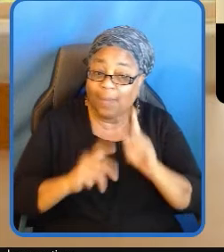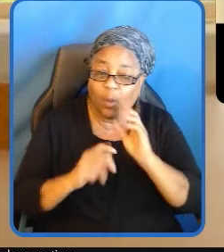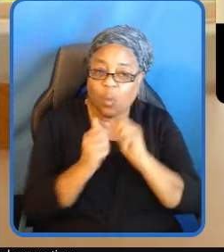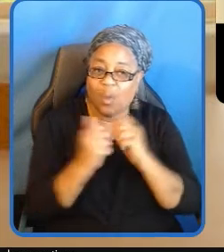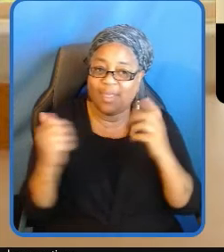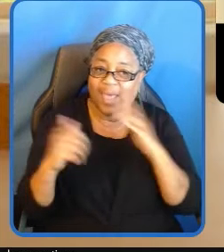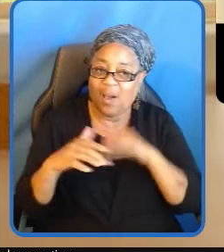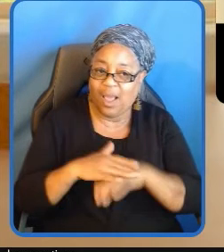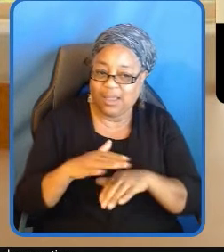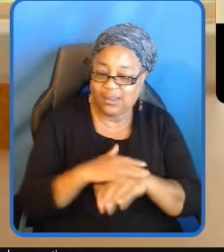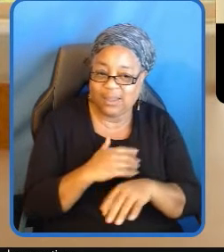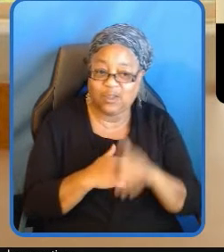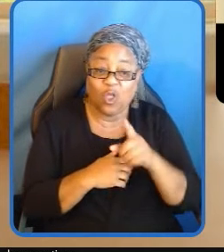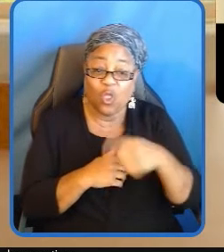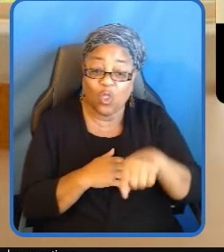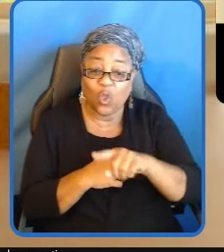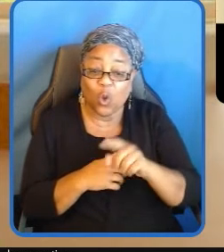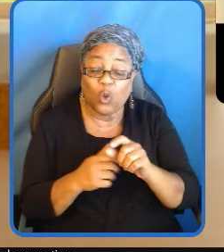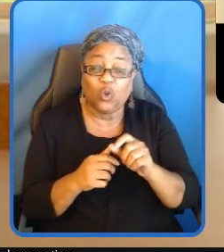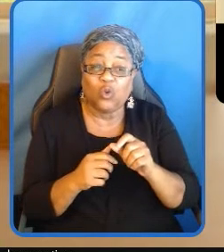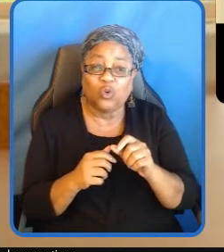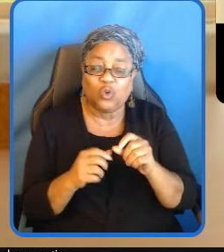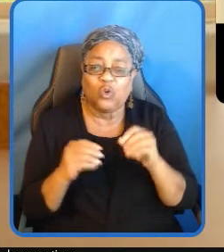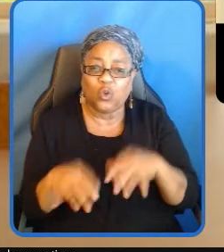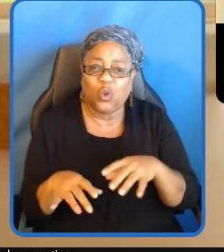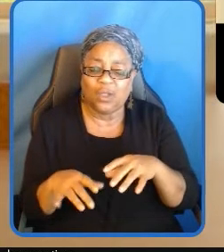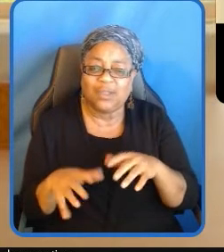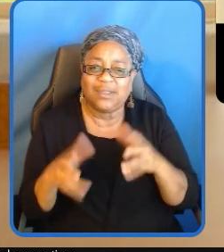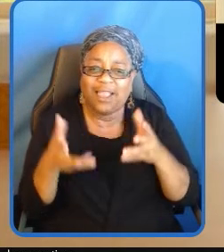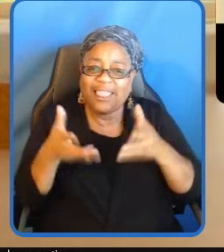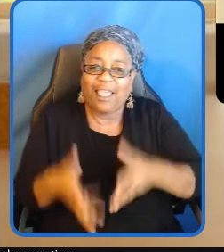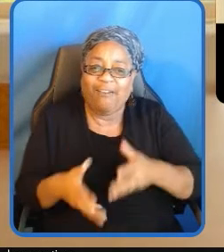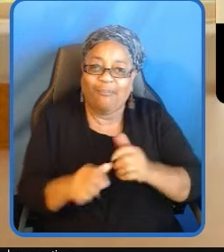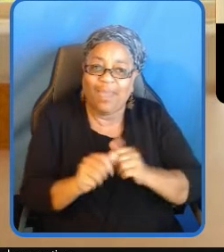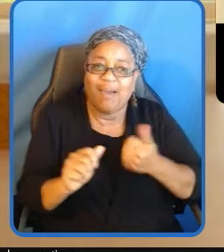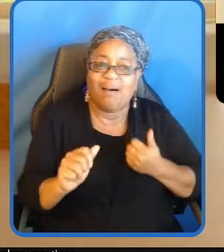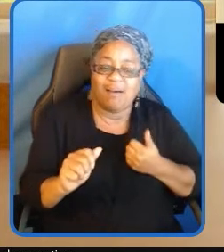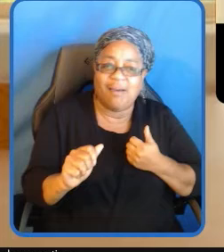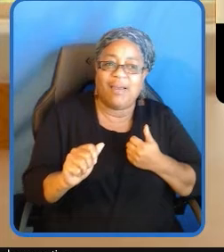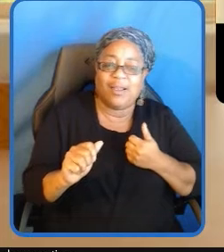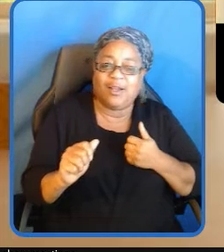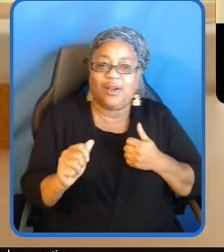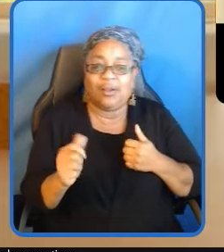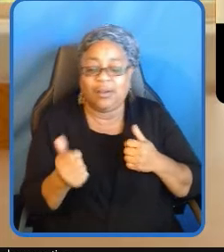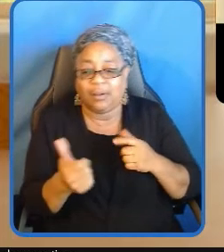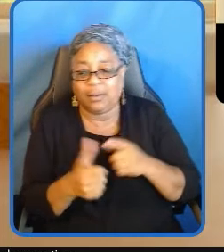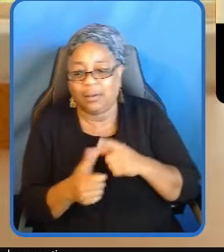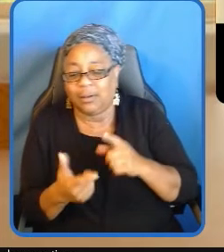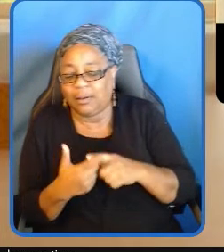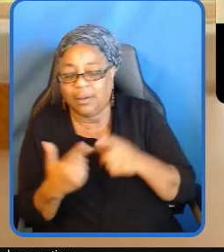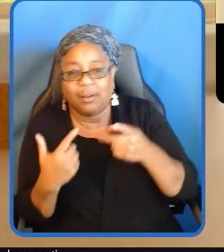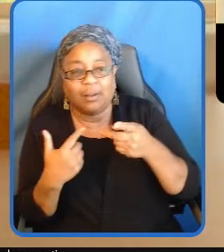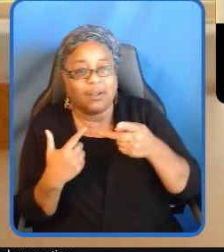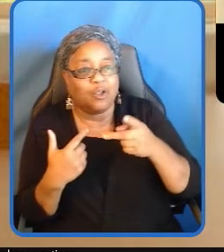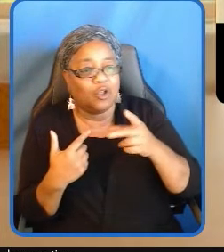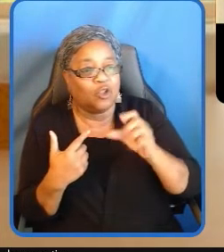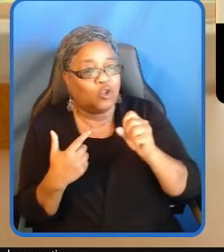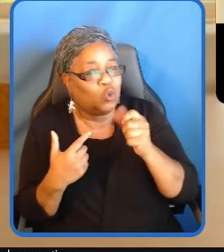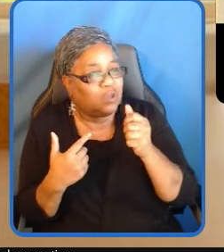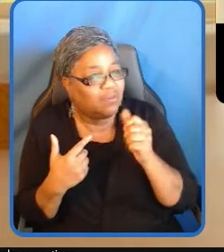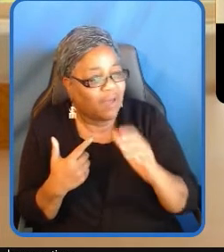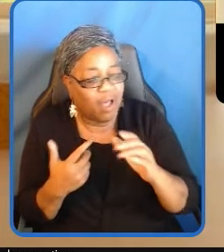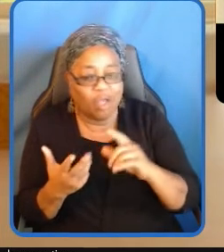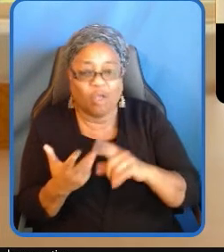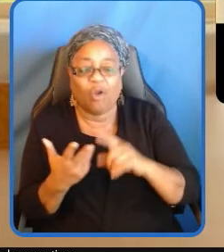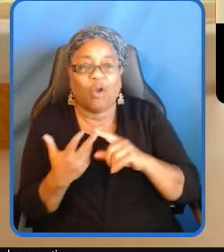and brown students lower income students and students with disabilities some students need to return to in-person